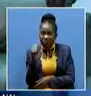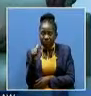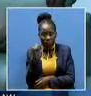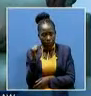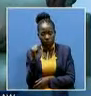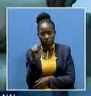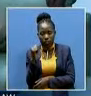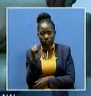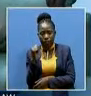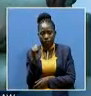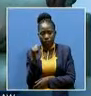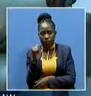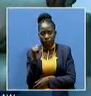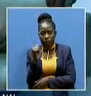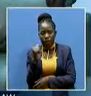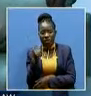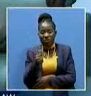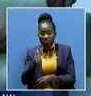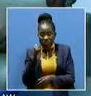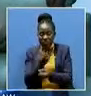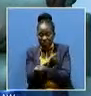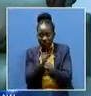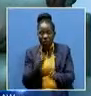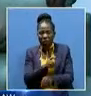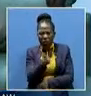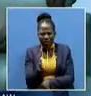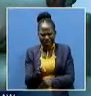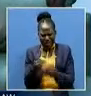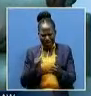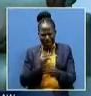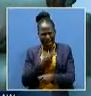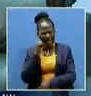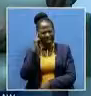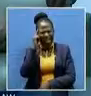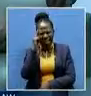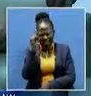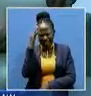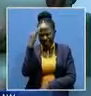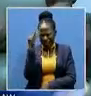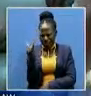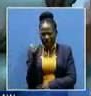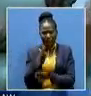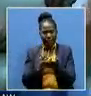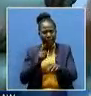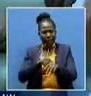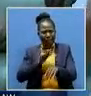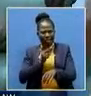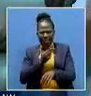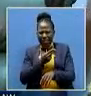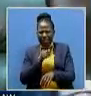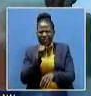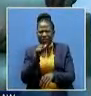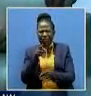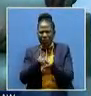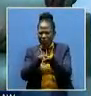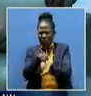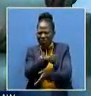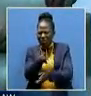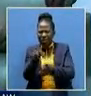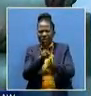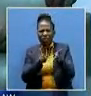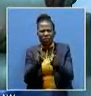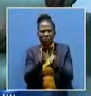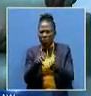bail. And you wonder why. mean, sometimes they don't even represent these people. They appear, they are